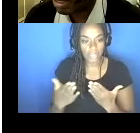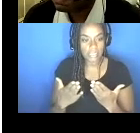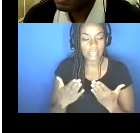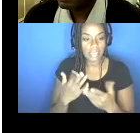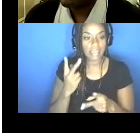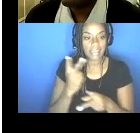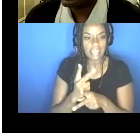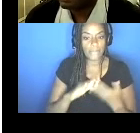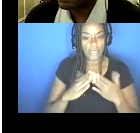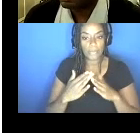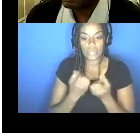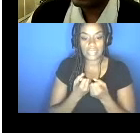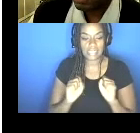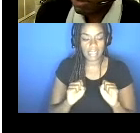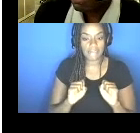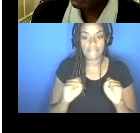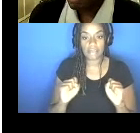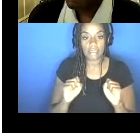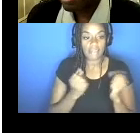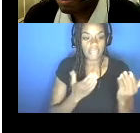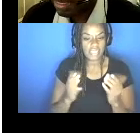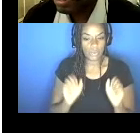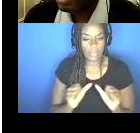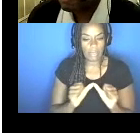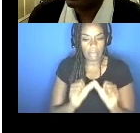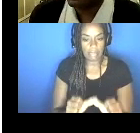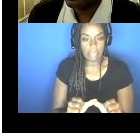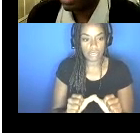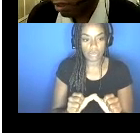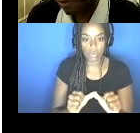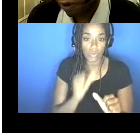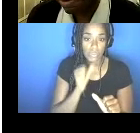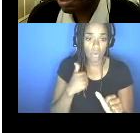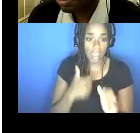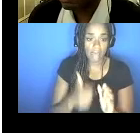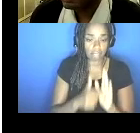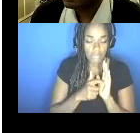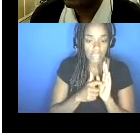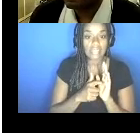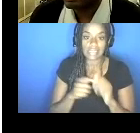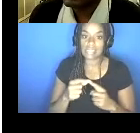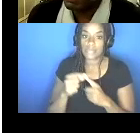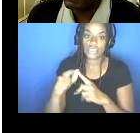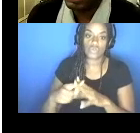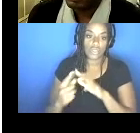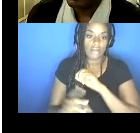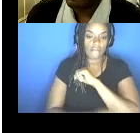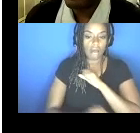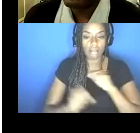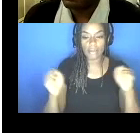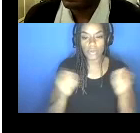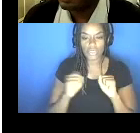community safe, and things that we can continue without a mandate, and especially as we get into fall and winter, things that we should be considering,